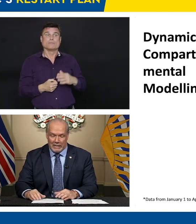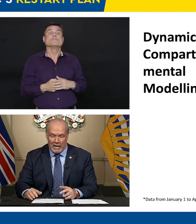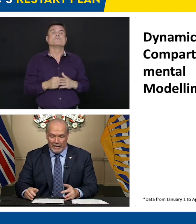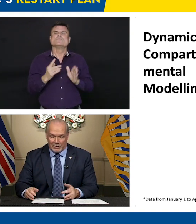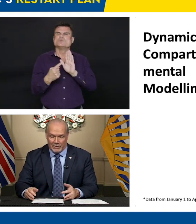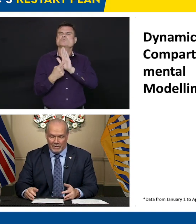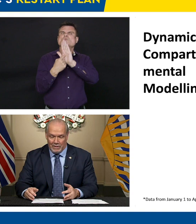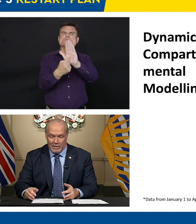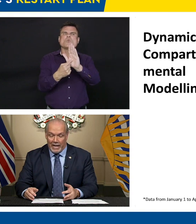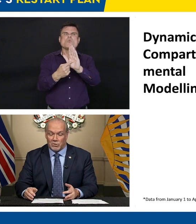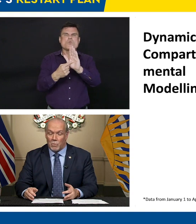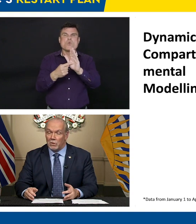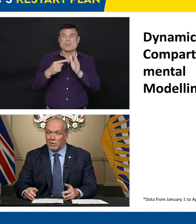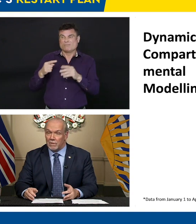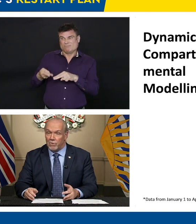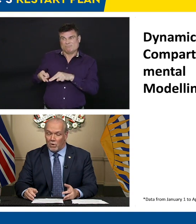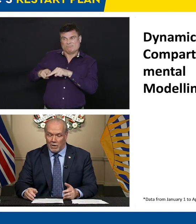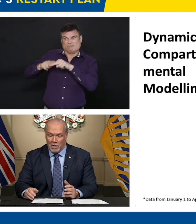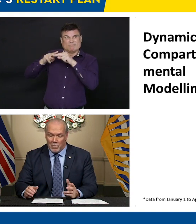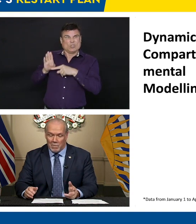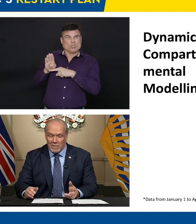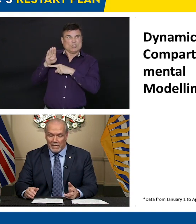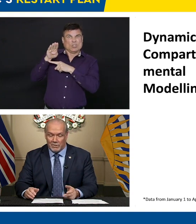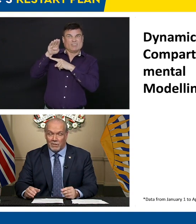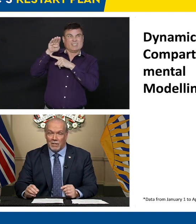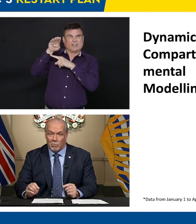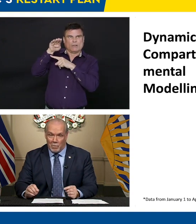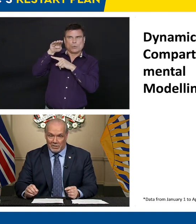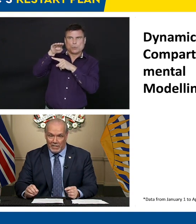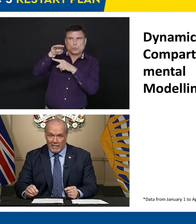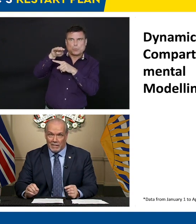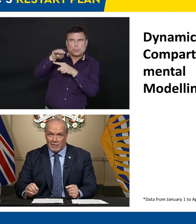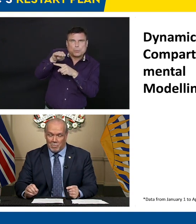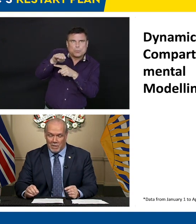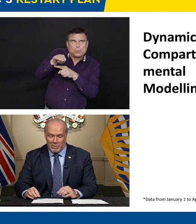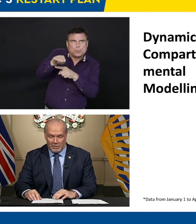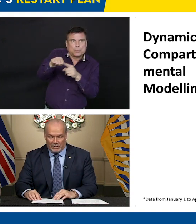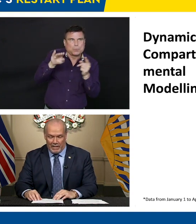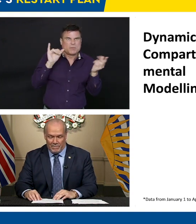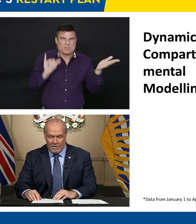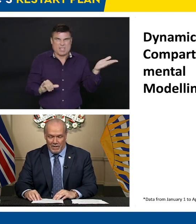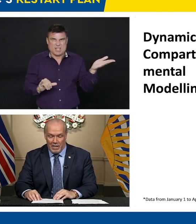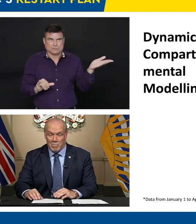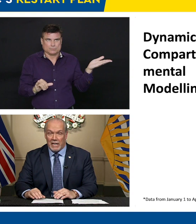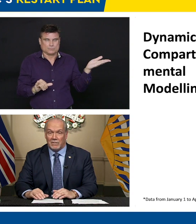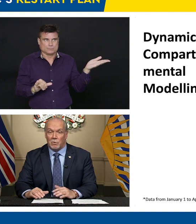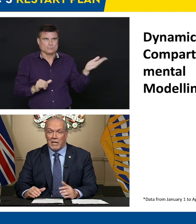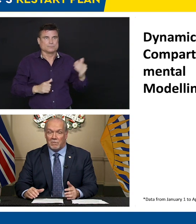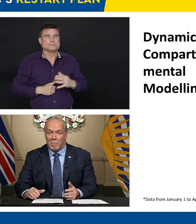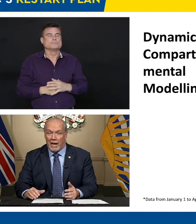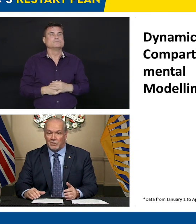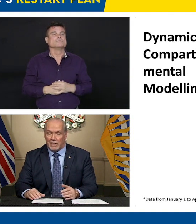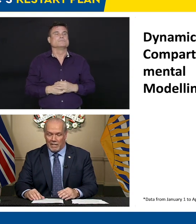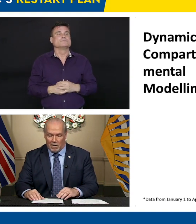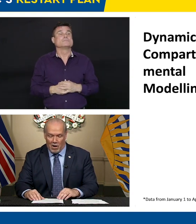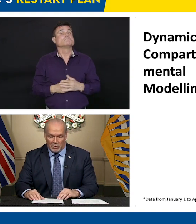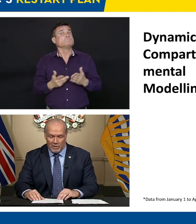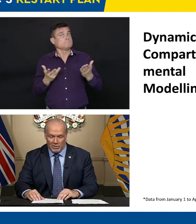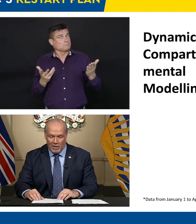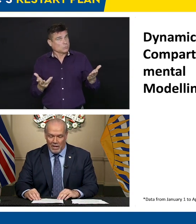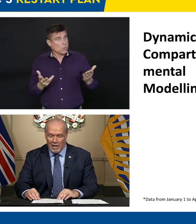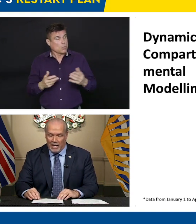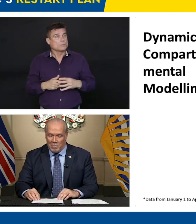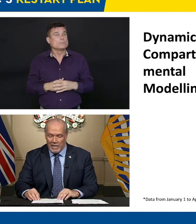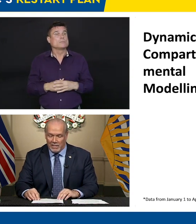and declines. That's what we're looking for, but it means, when we see it, that people are safe. It means that we have capacity in our